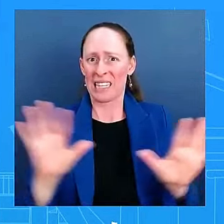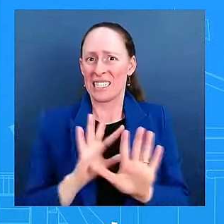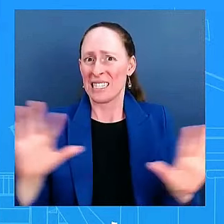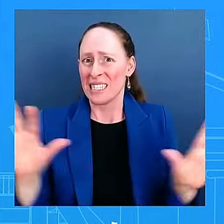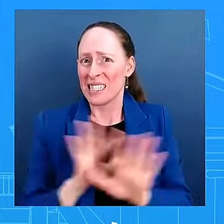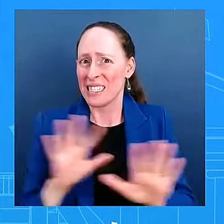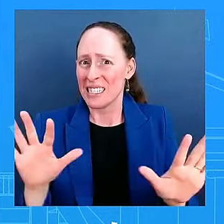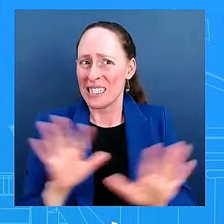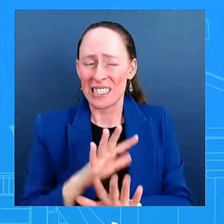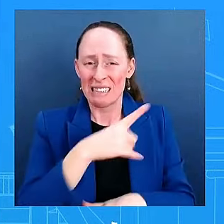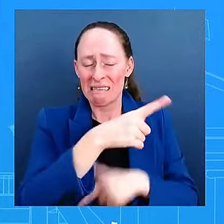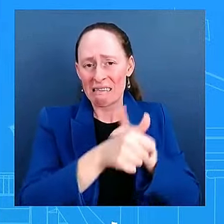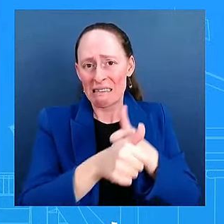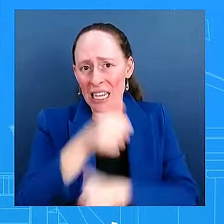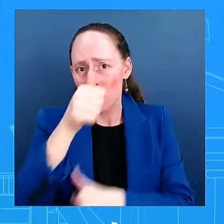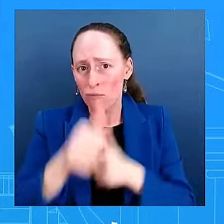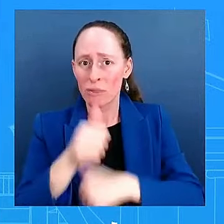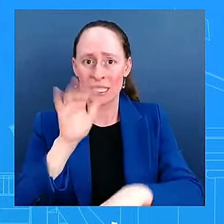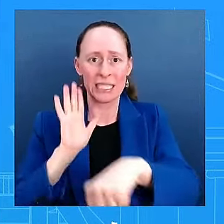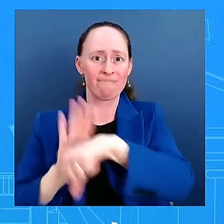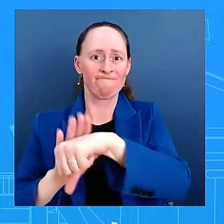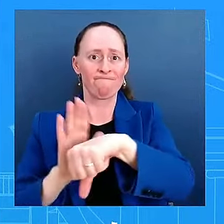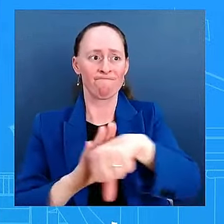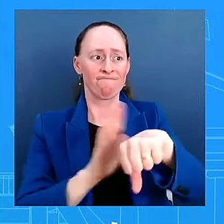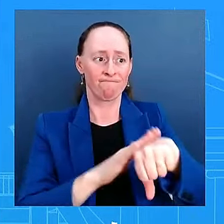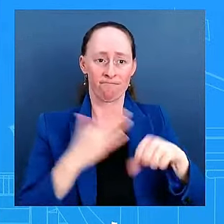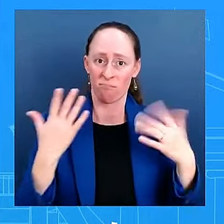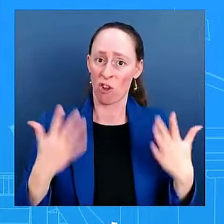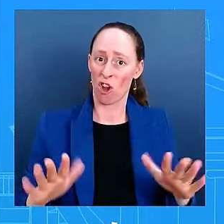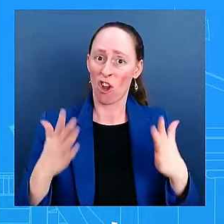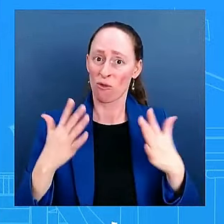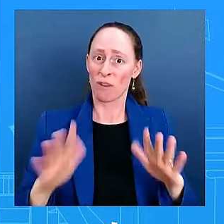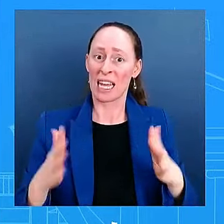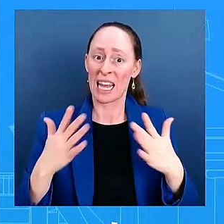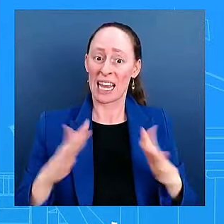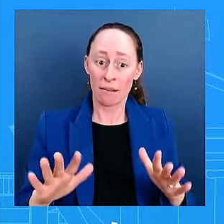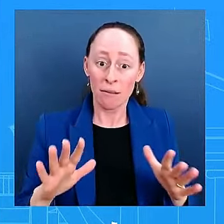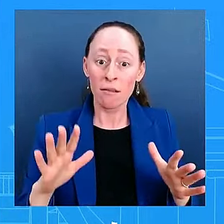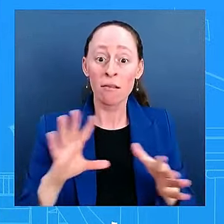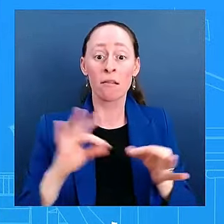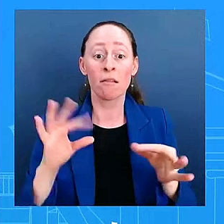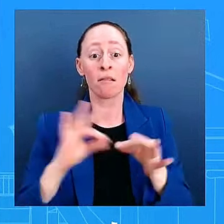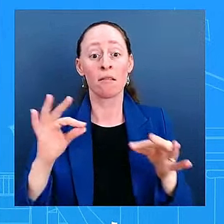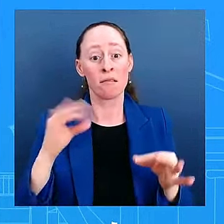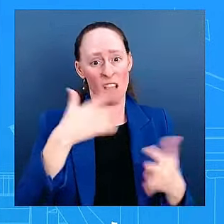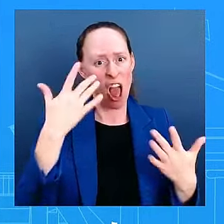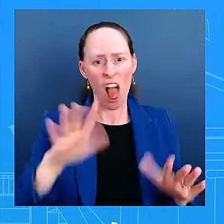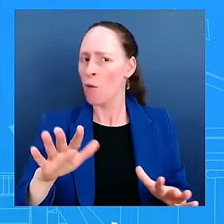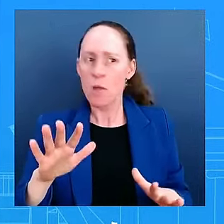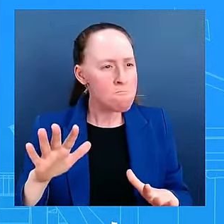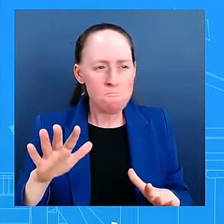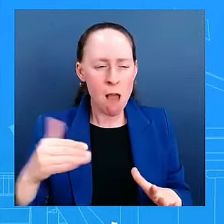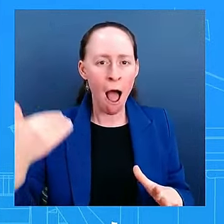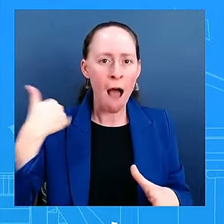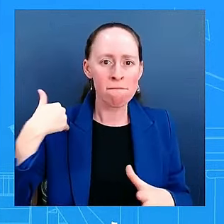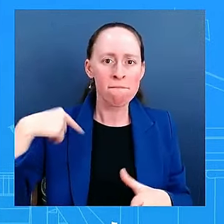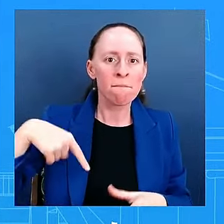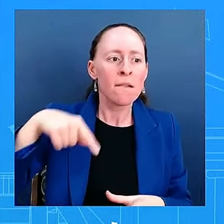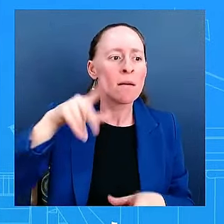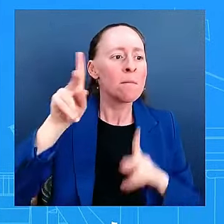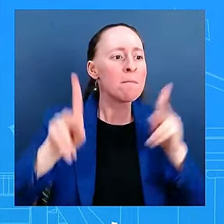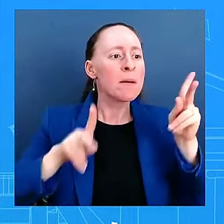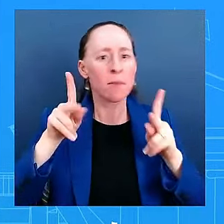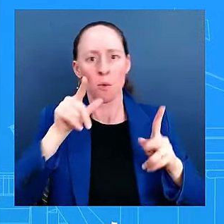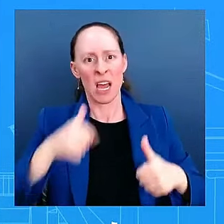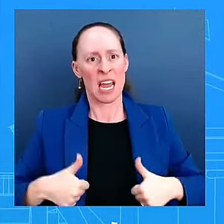said, enemy within, going after people who disagree with him. And so the president